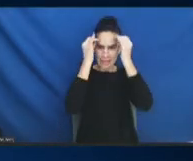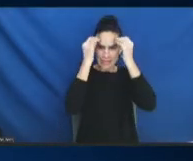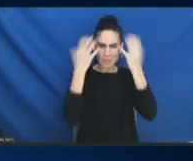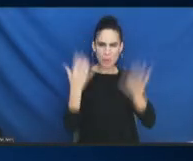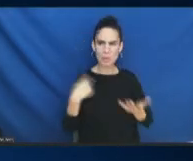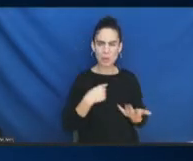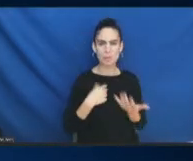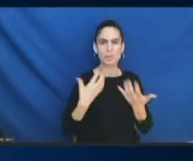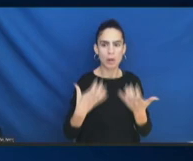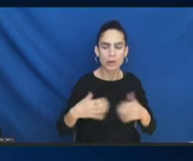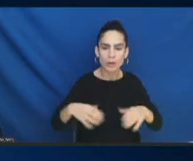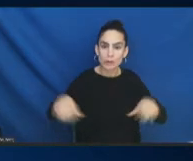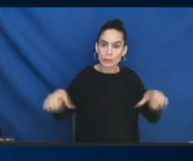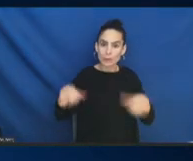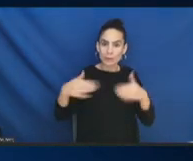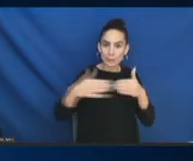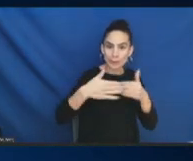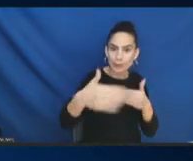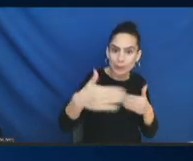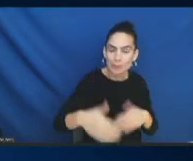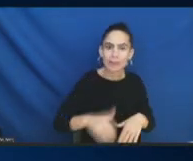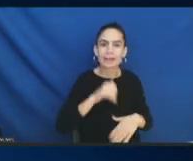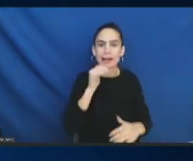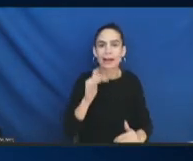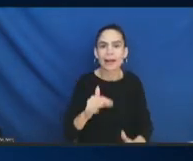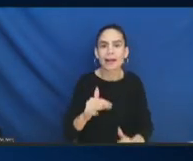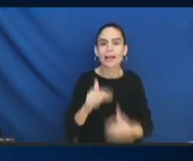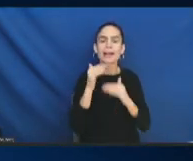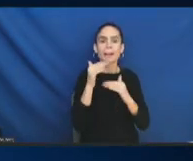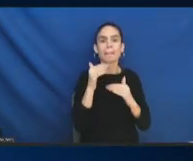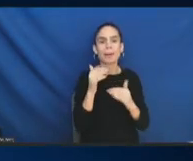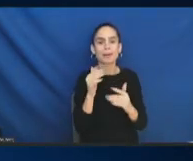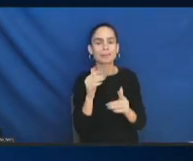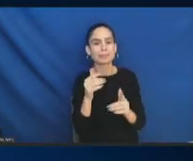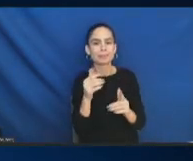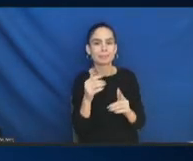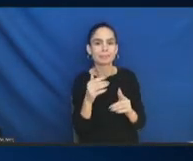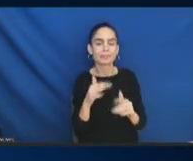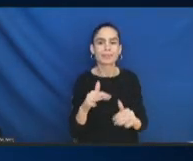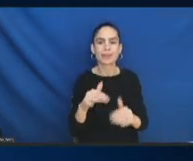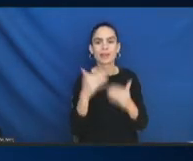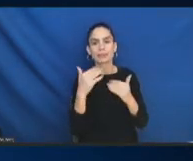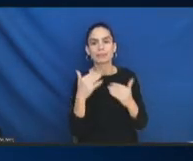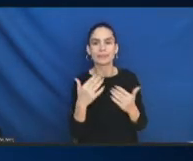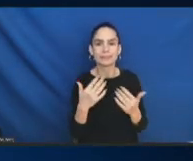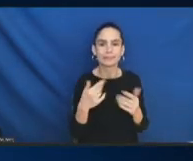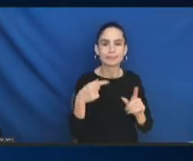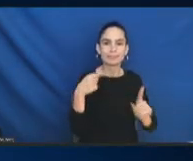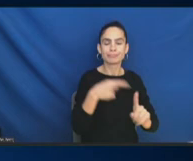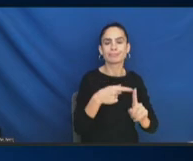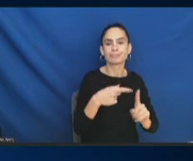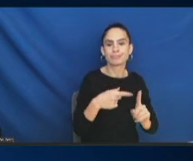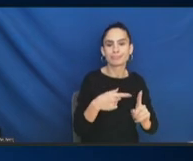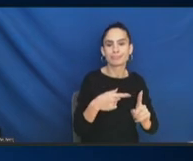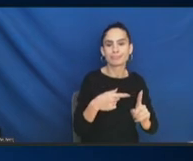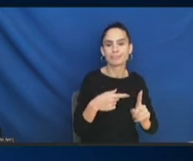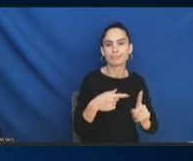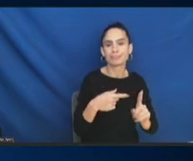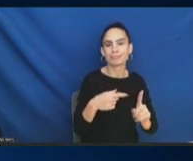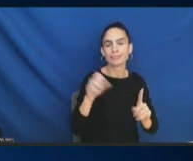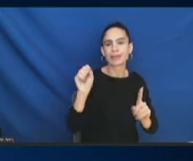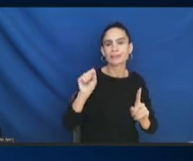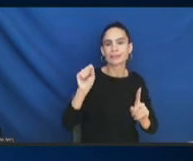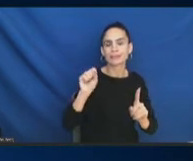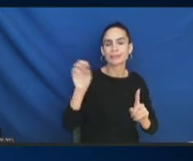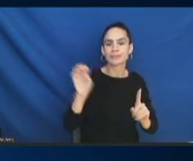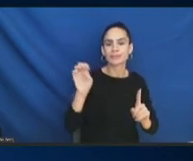not limited. We're limited by the scope of the executive order. But what we're not limited for is how we choose to move forward. But that requires